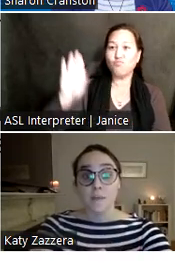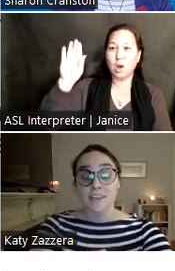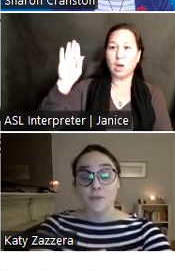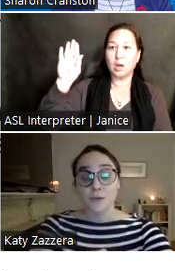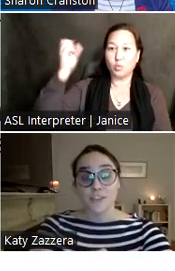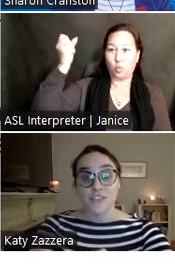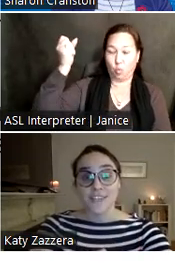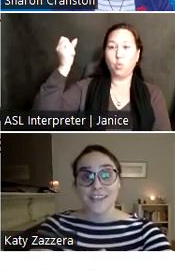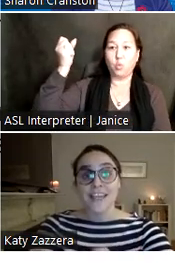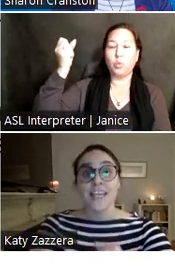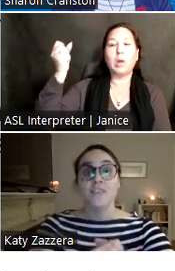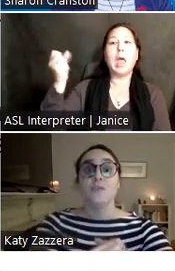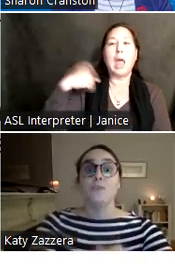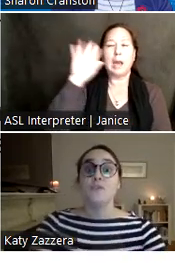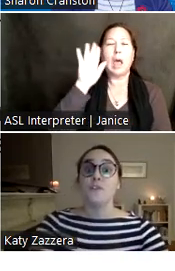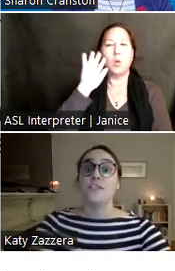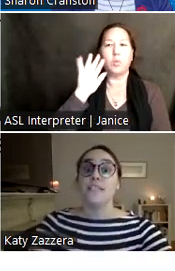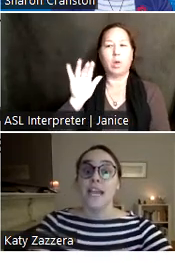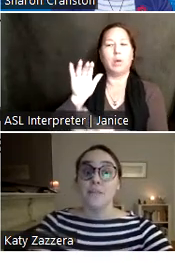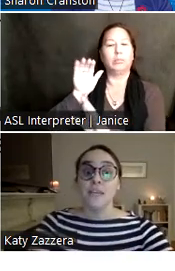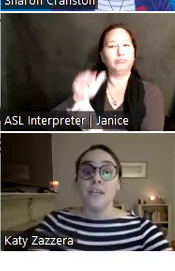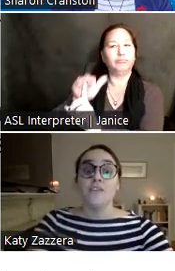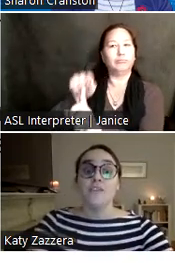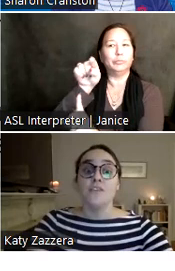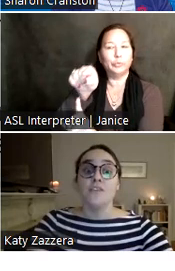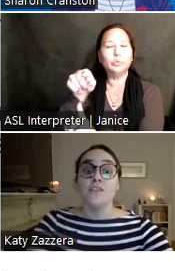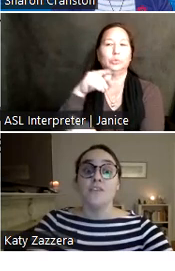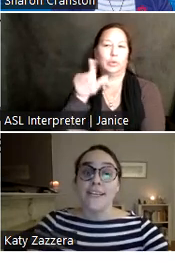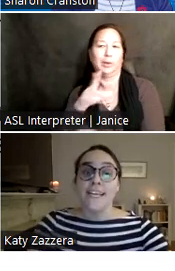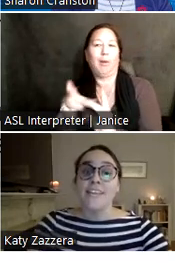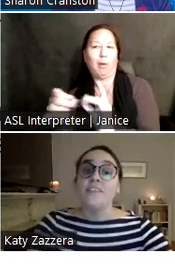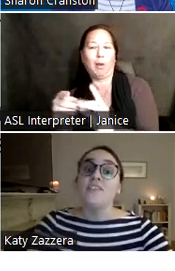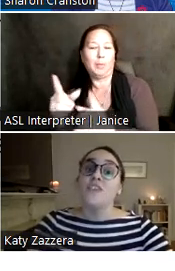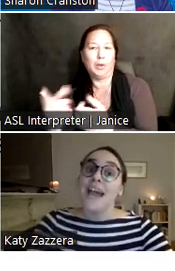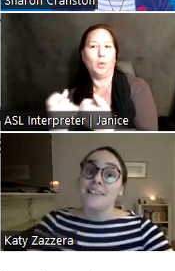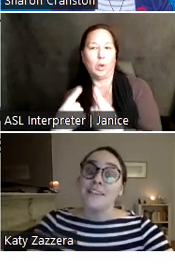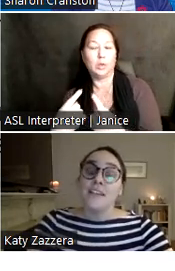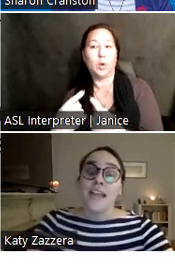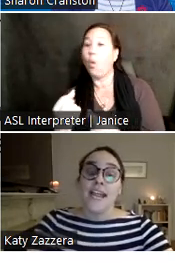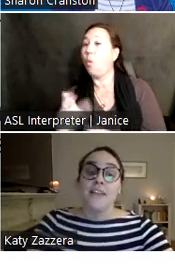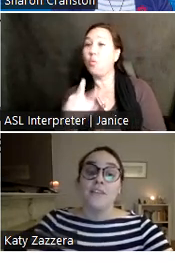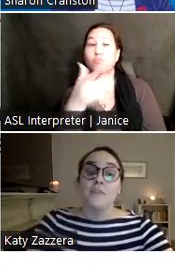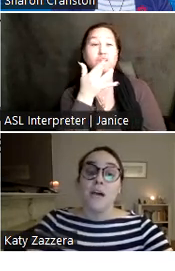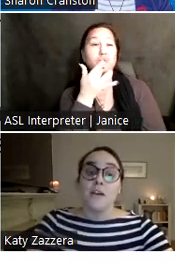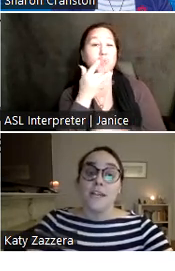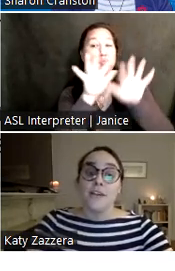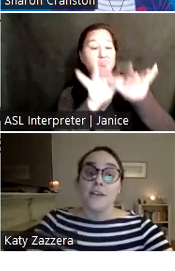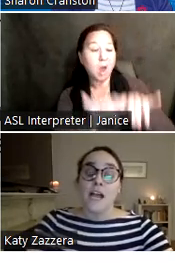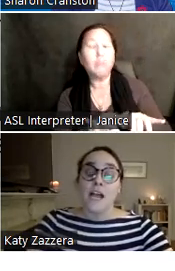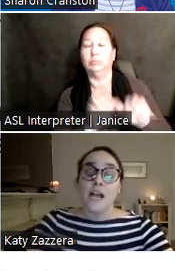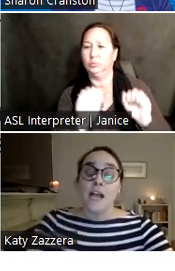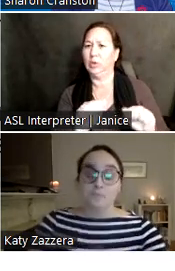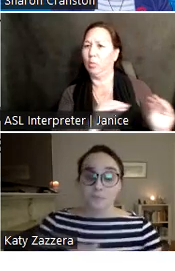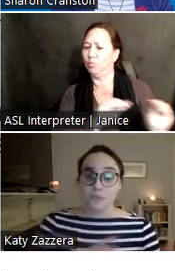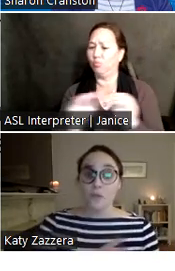verbal comment or question. If you would prefer to type, just write in the chat and the moderator